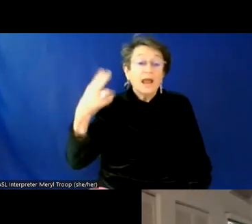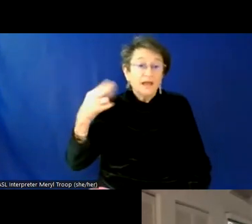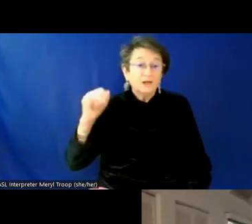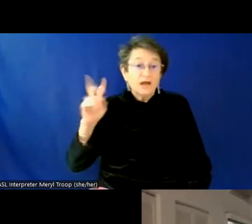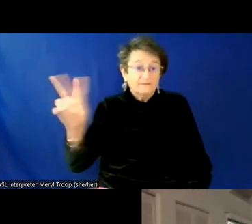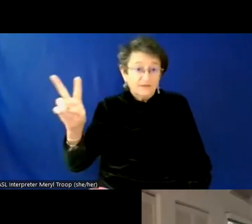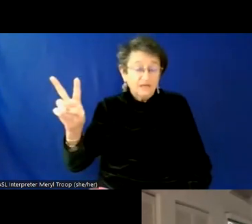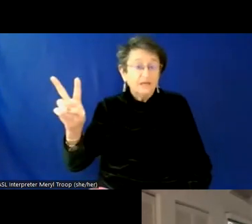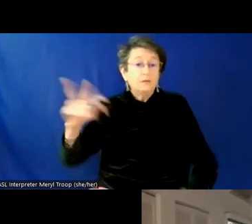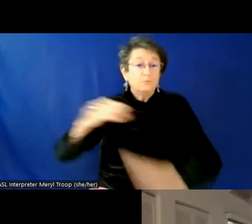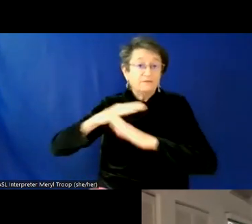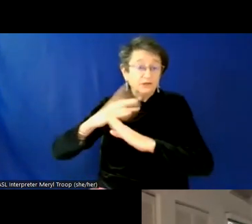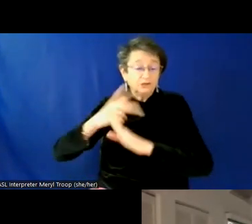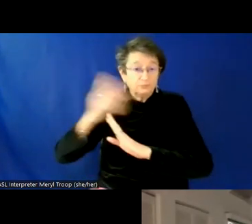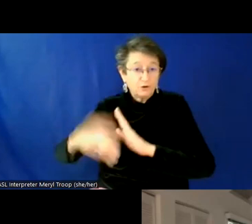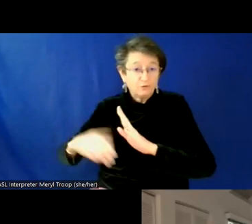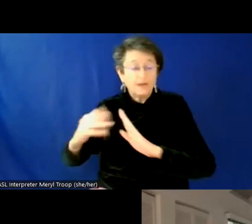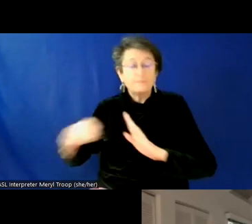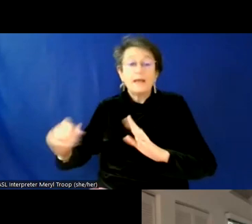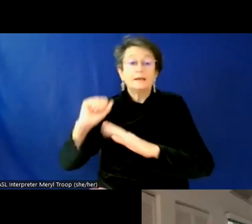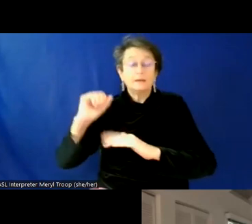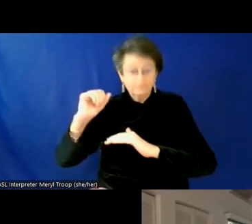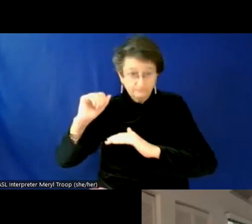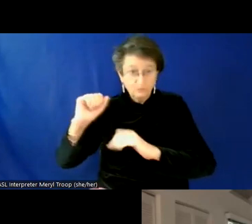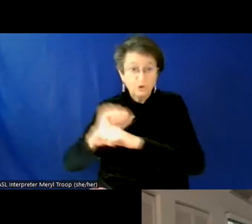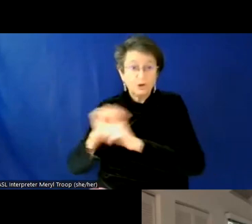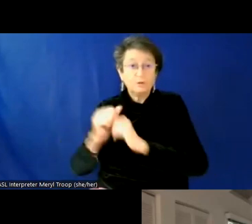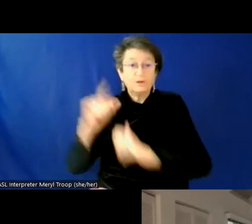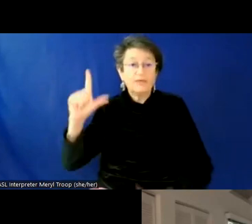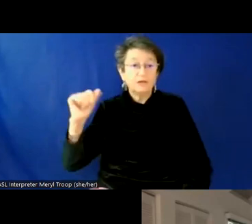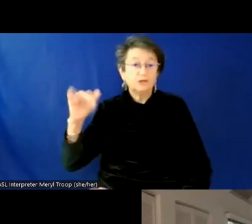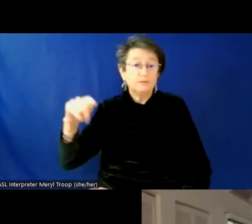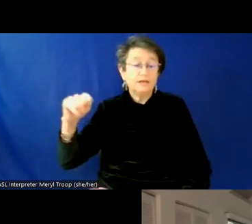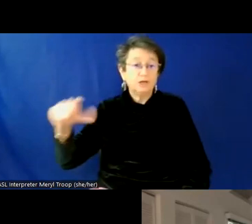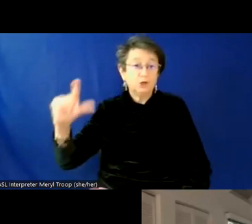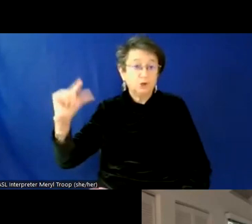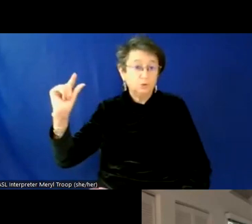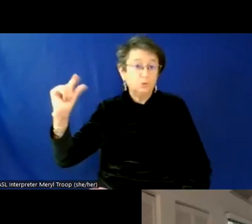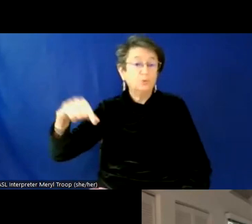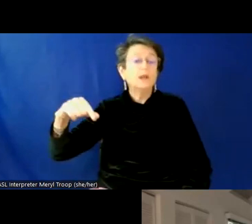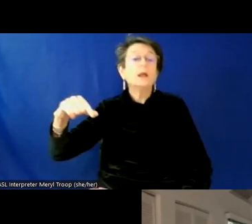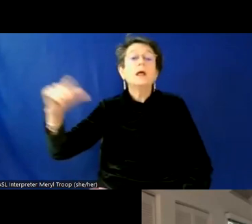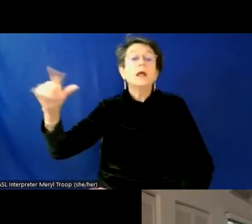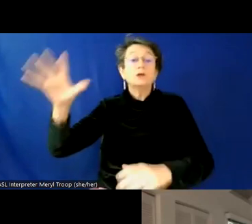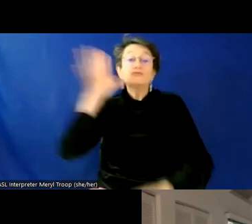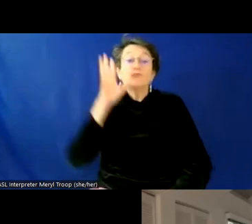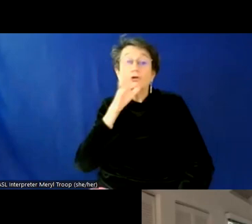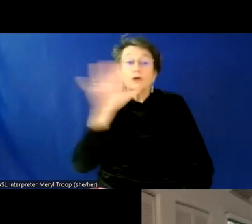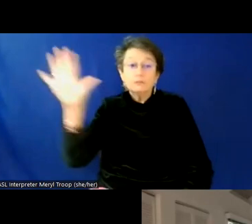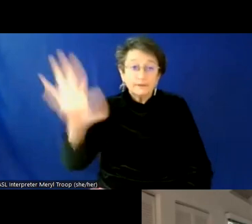And with the Maine People's Alliance, working on economic and health justice issues. Uh, so welcome, Quinn. We're so honored to have you with us.